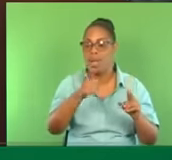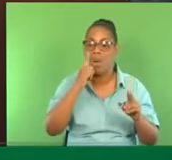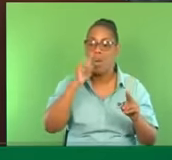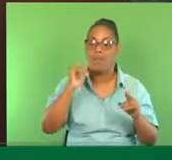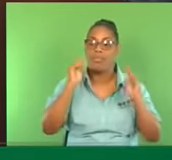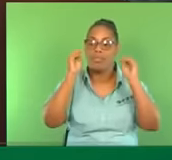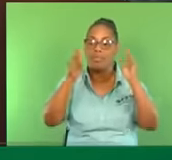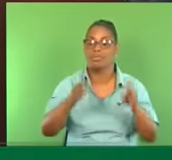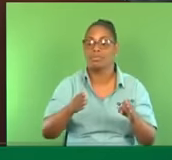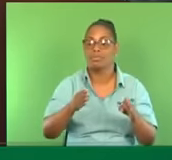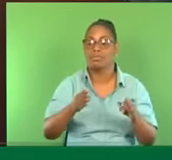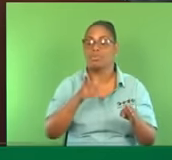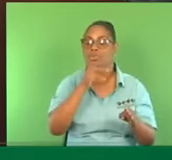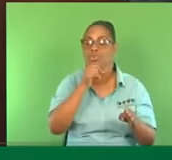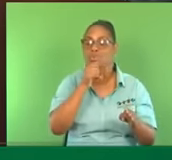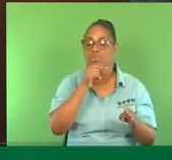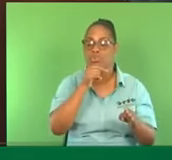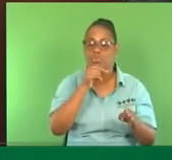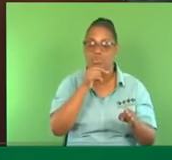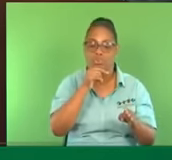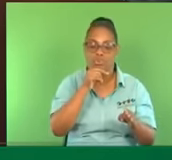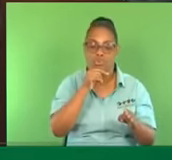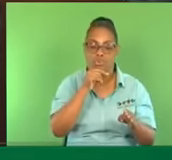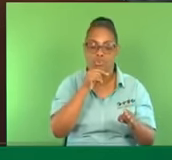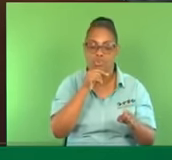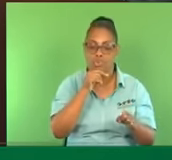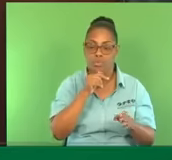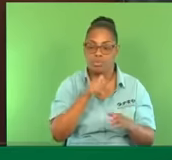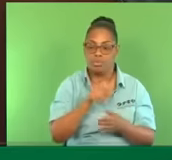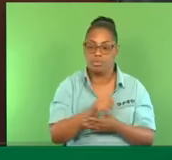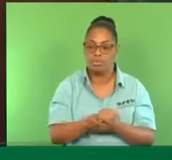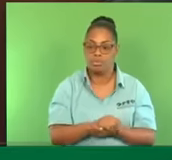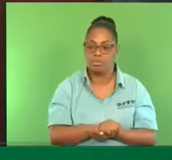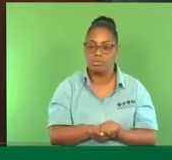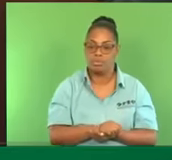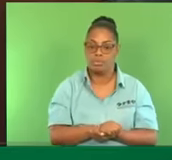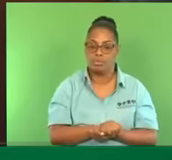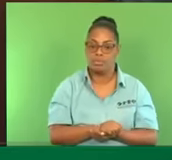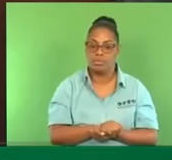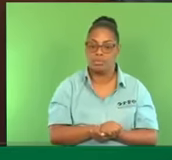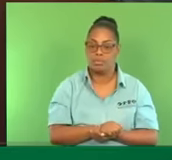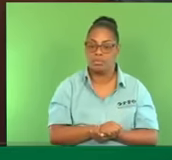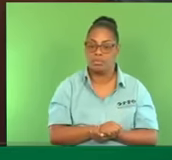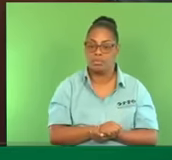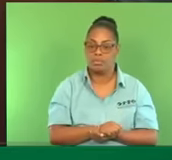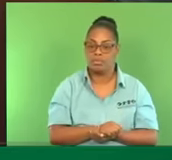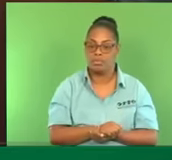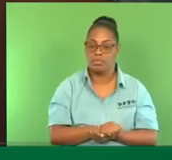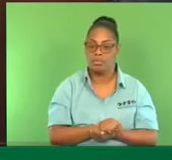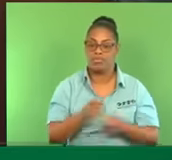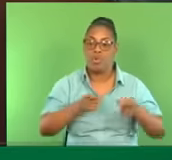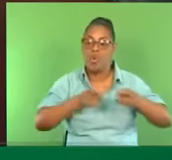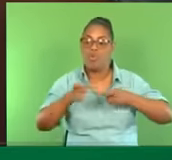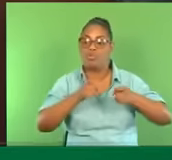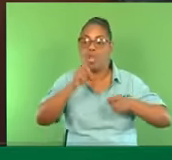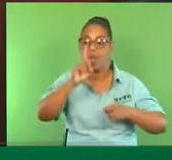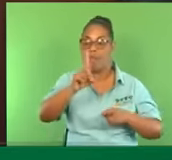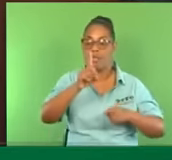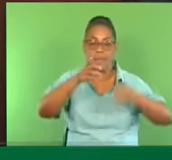presided over, as my friend from Toko, Sandy Grandi, reminded us. One-lane international highways.